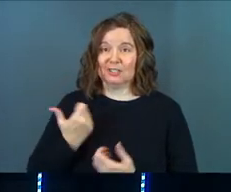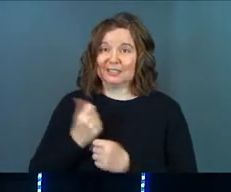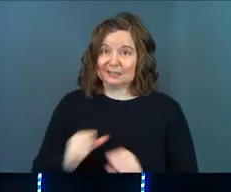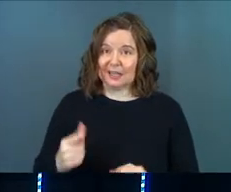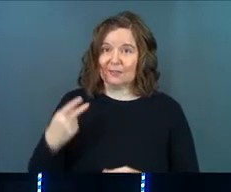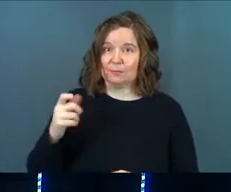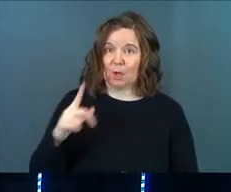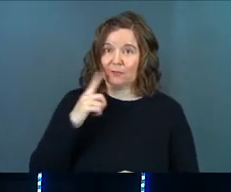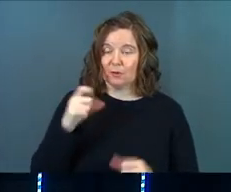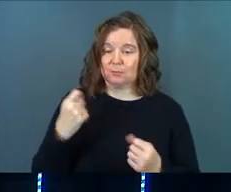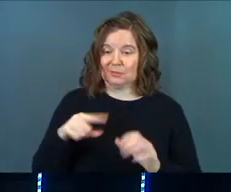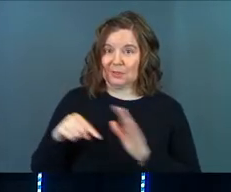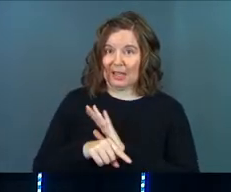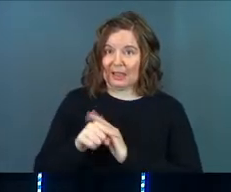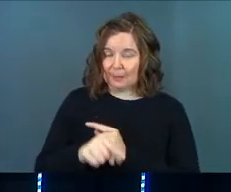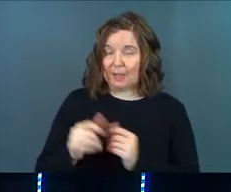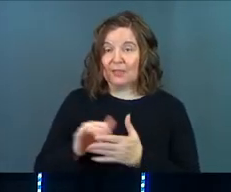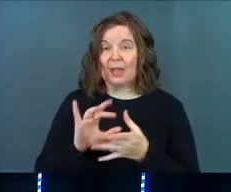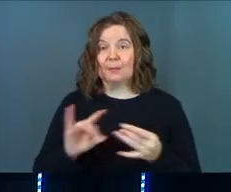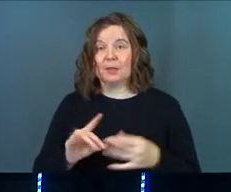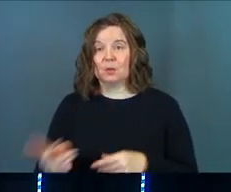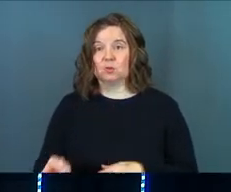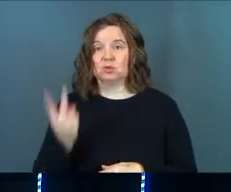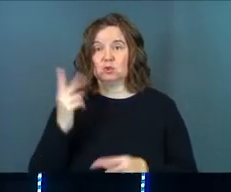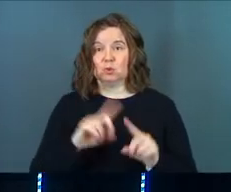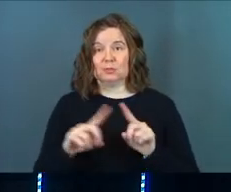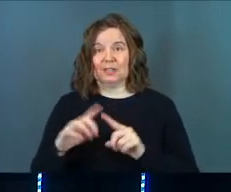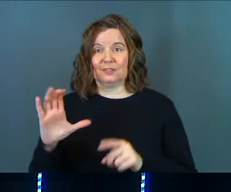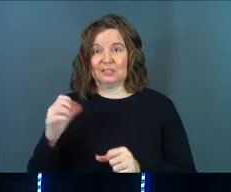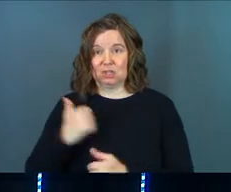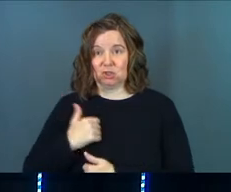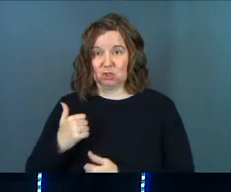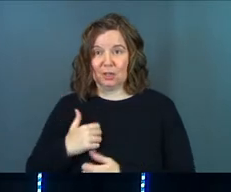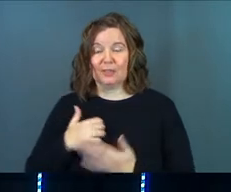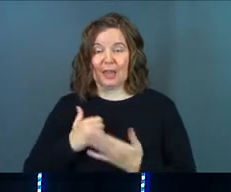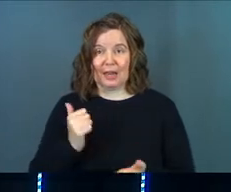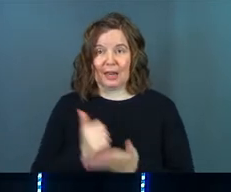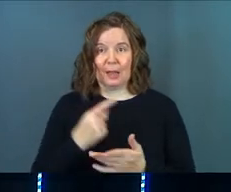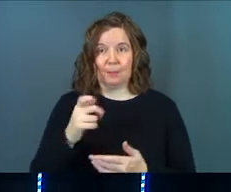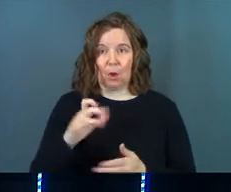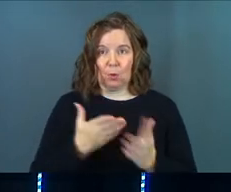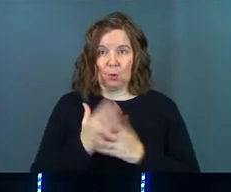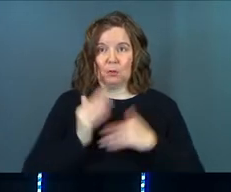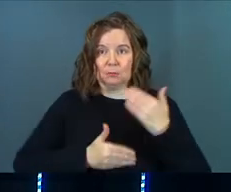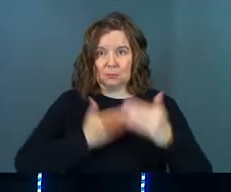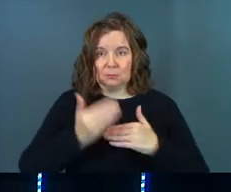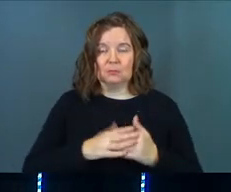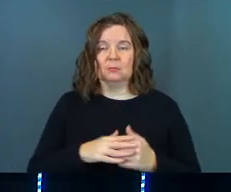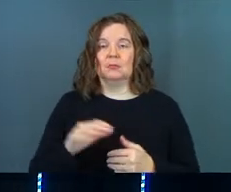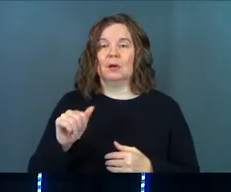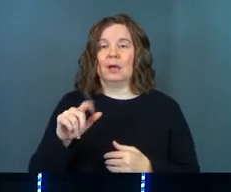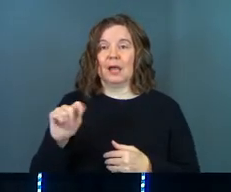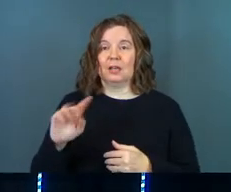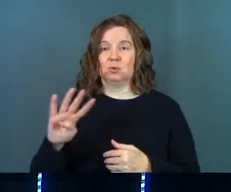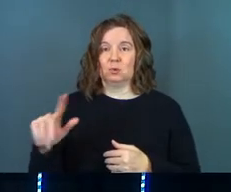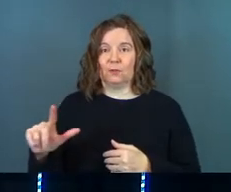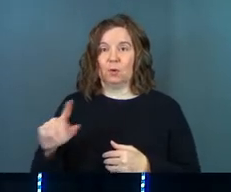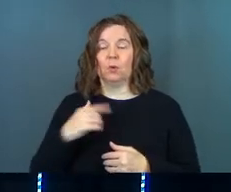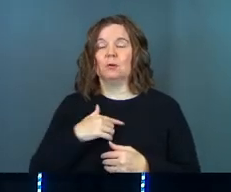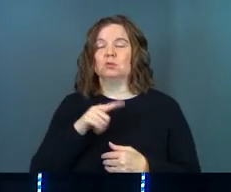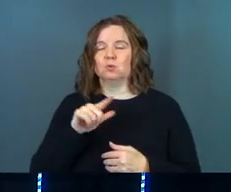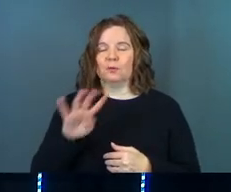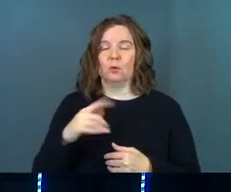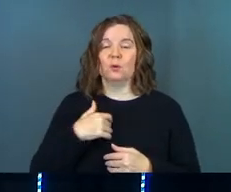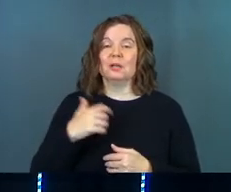Paul from a plot to kill him. In that passage, there's actually two different centurions that help Paul through that episode. Acts 24, it's a